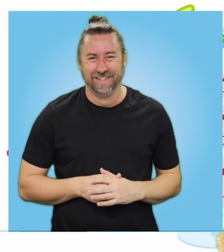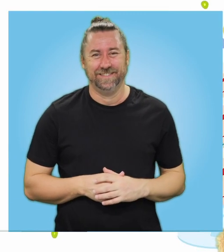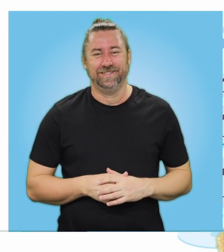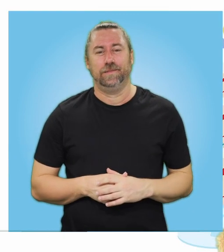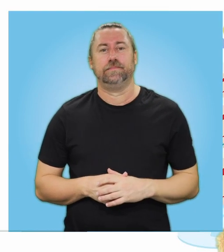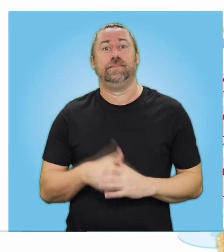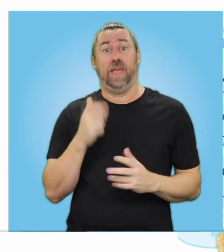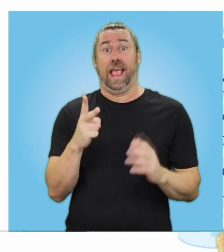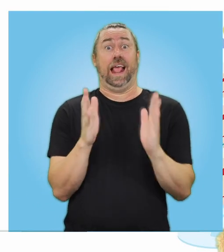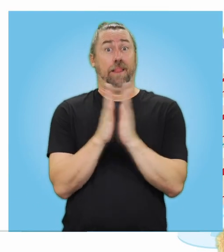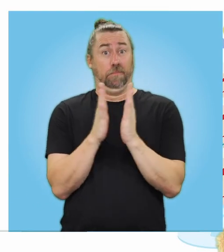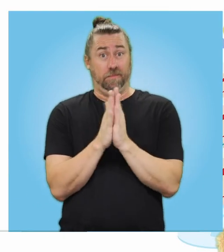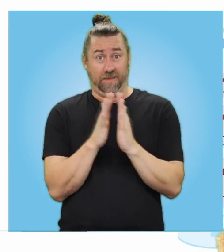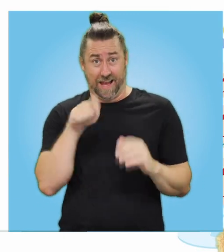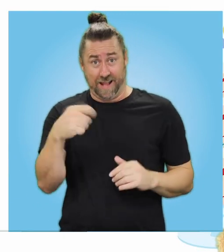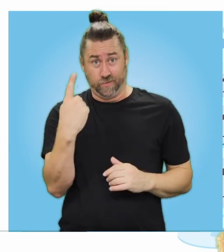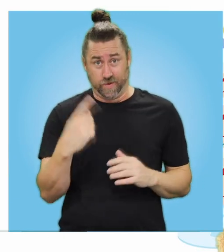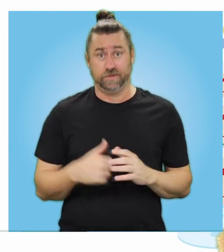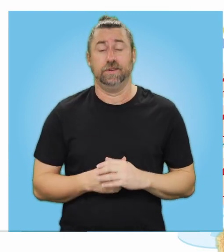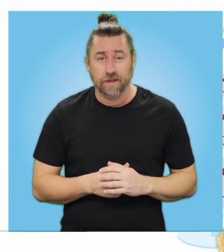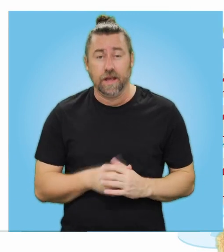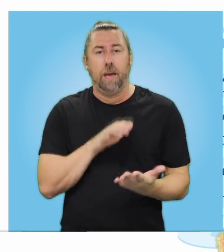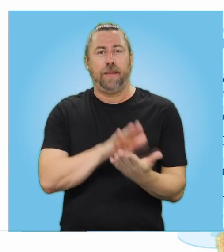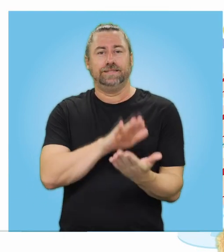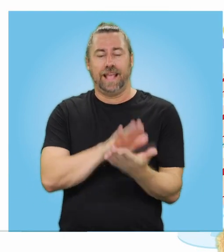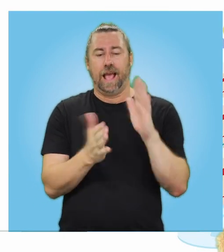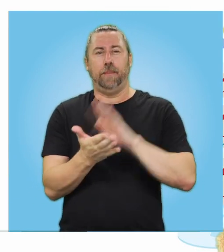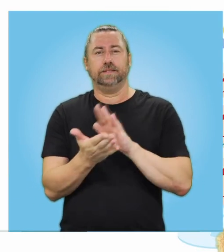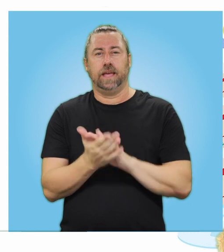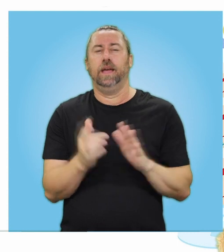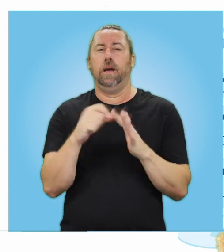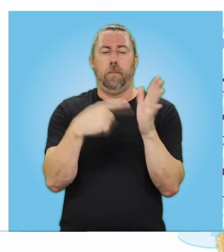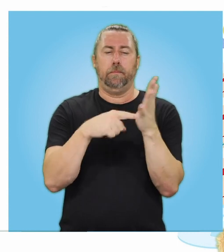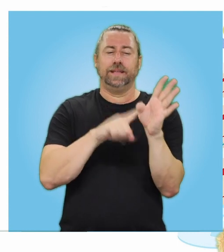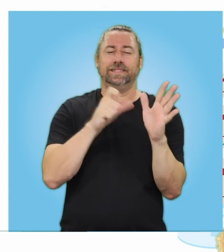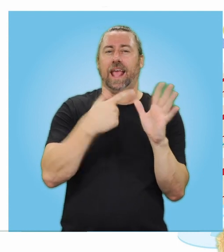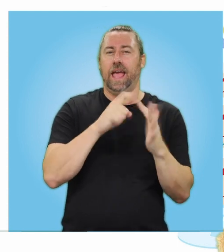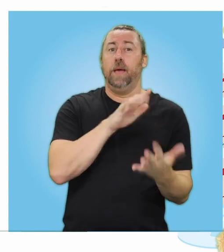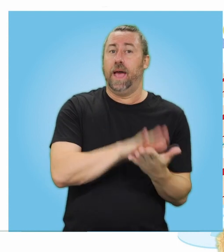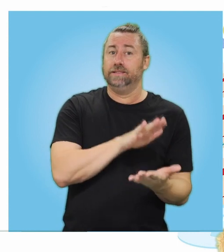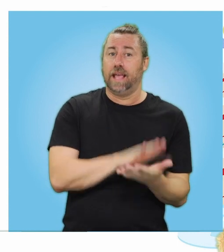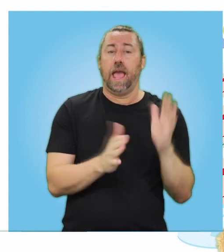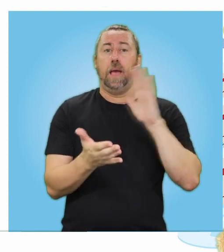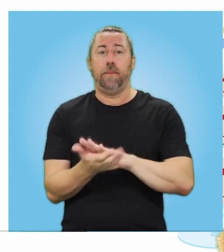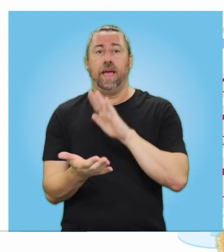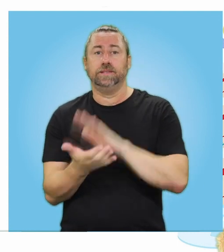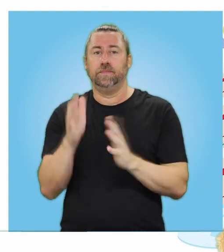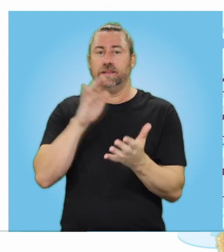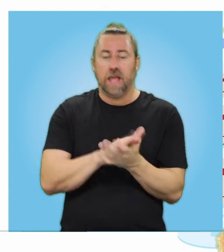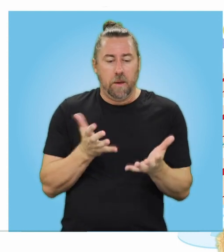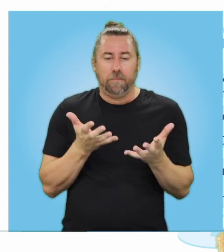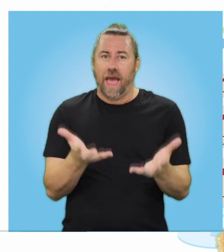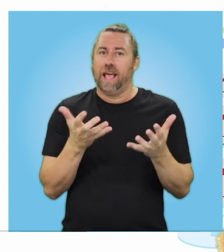Okay, another clapping rhyme for you guys. This one is called Pat-a-cake. Pat-a-cake, pat-a-cake, baker's